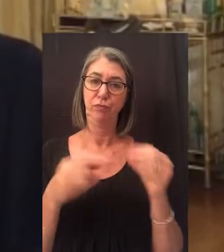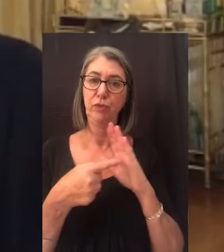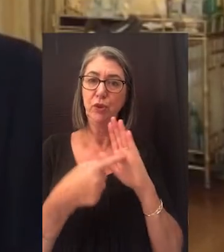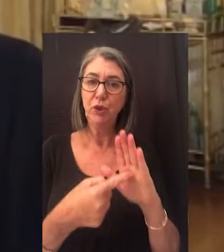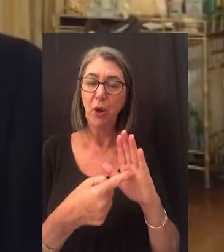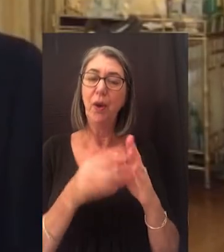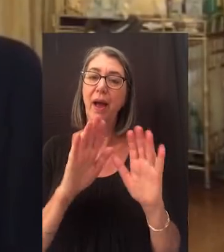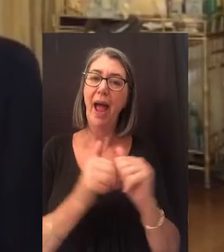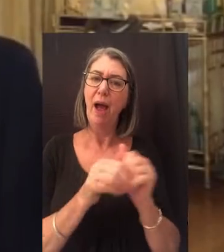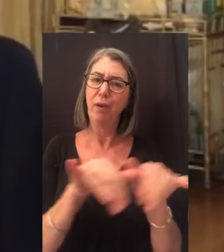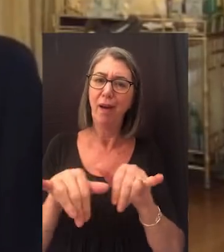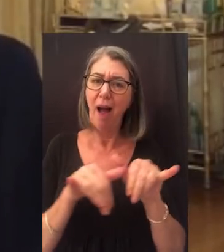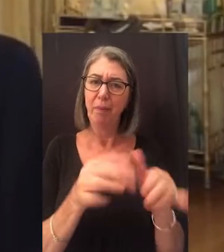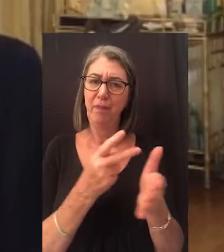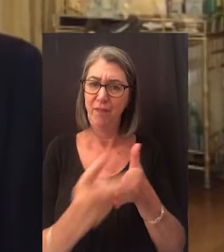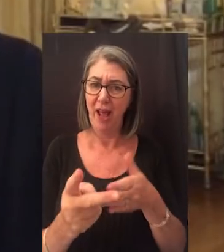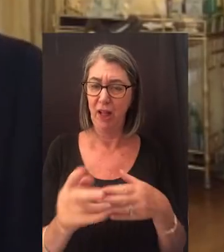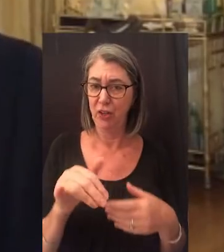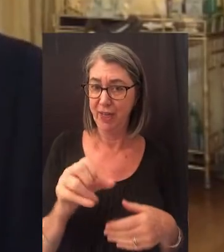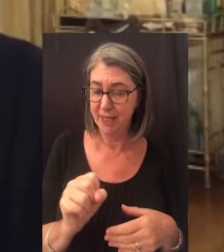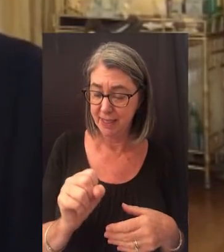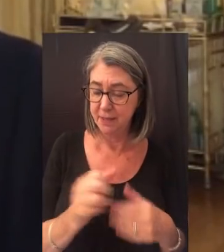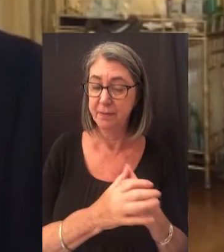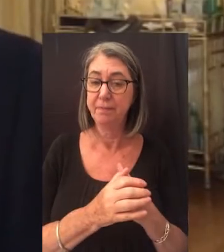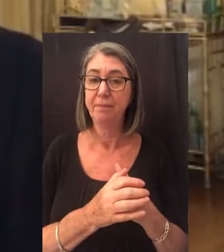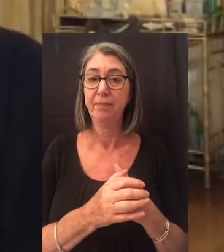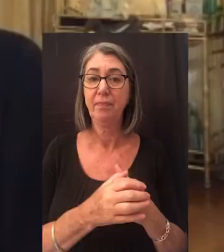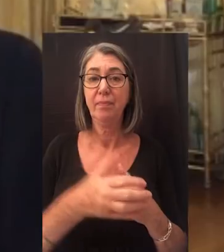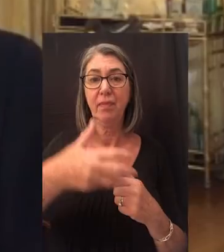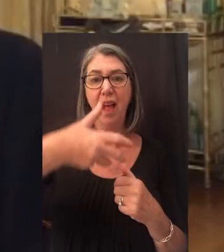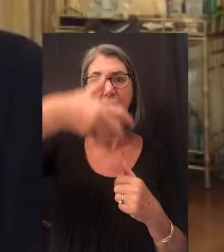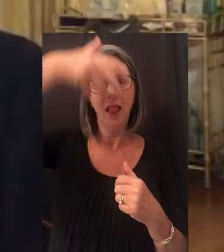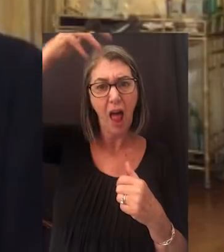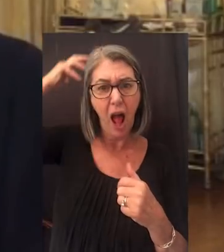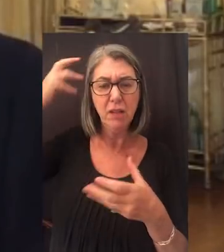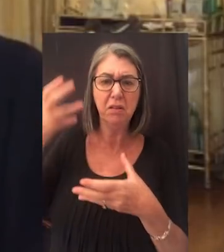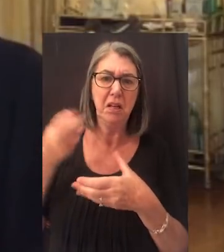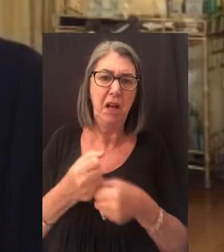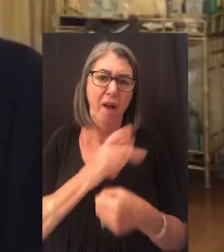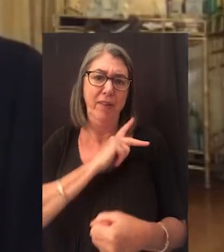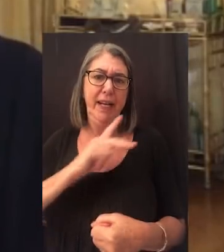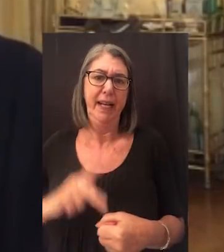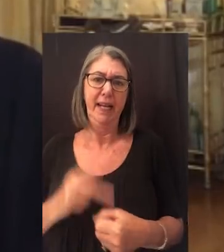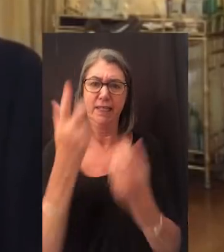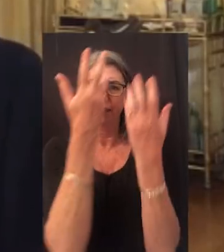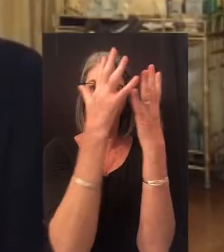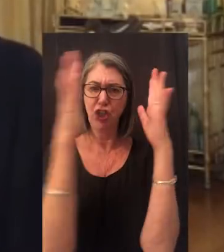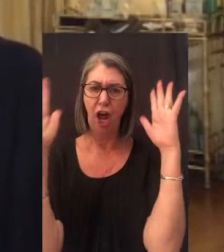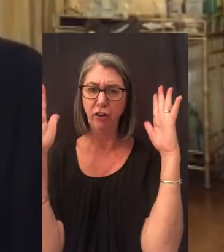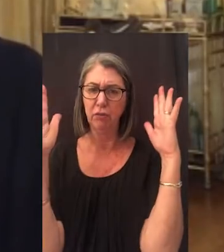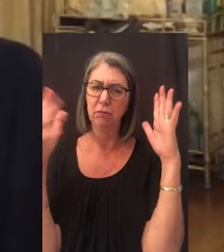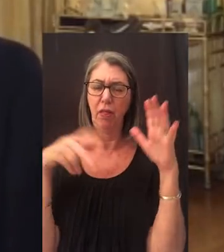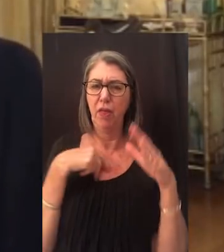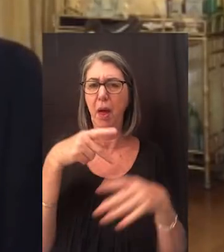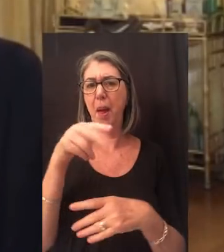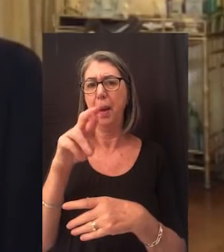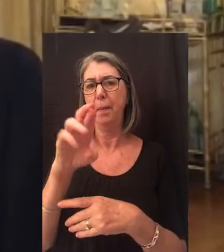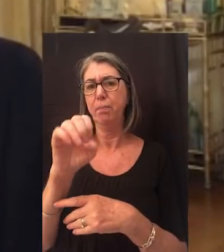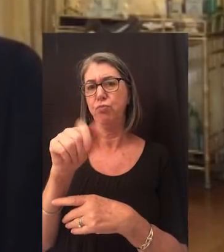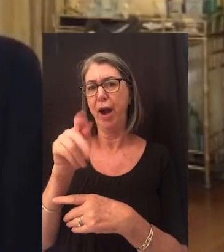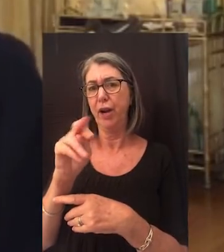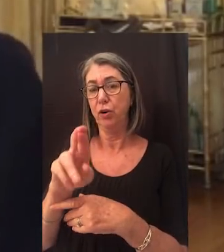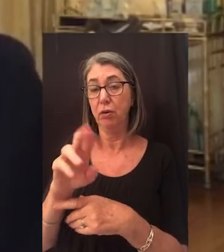that illustrate just how common failure is. Lions are the confident kings of the jungle, the ultimate predators.